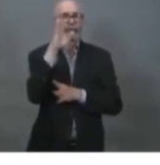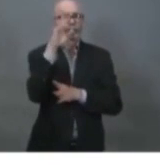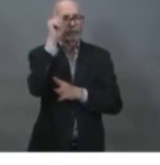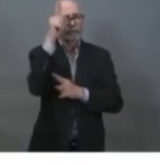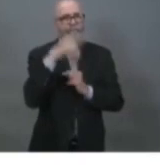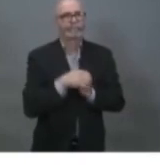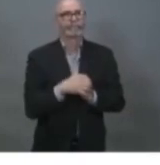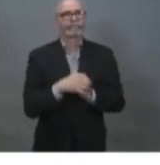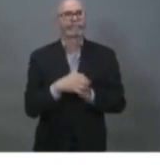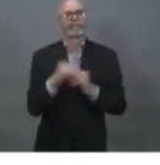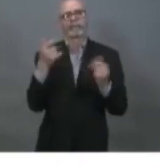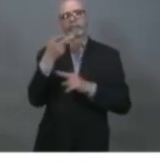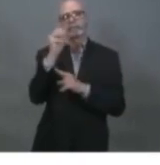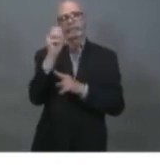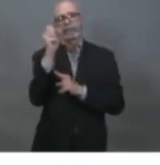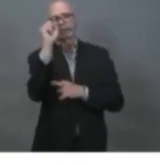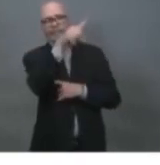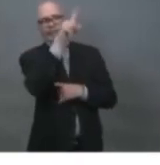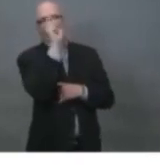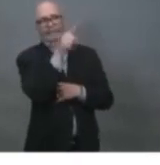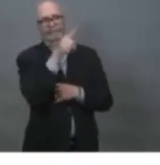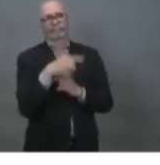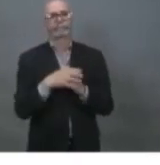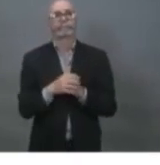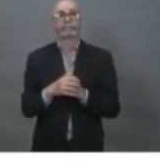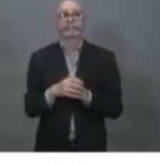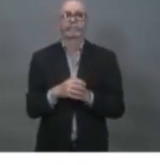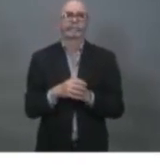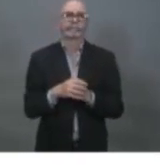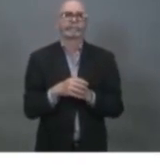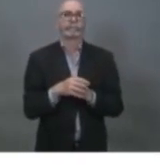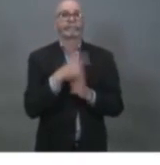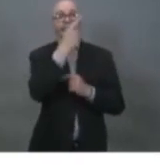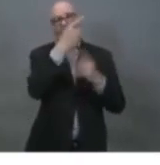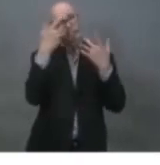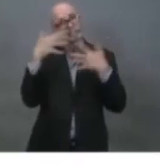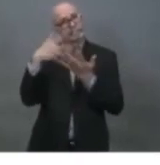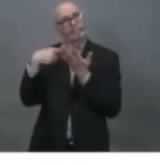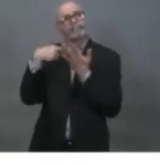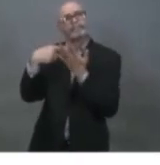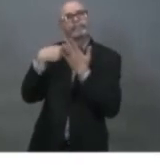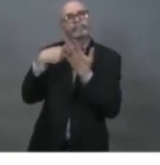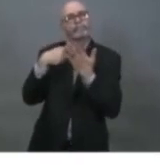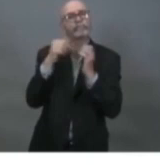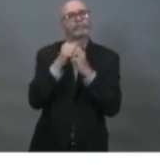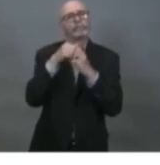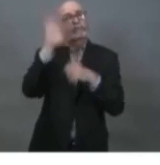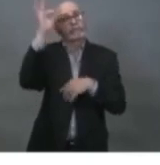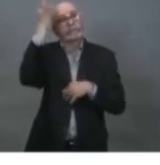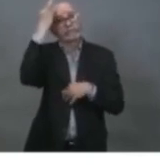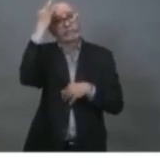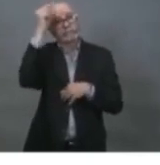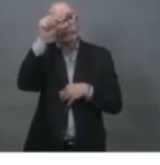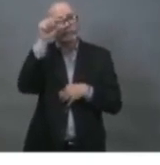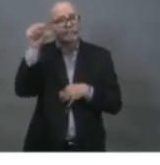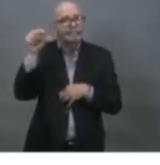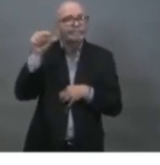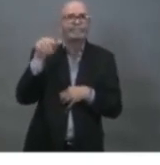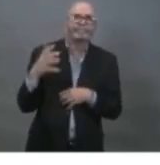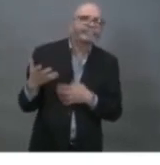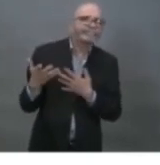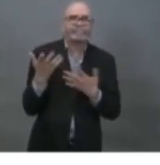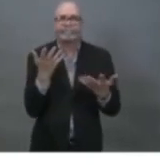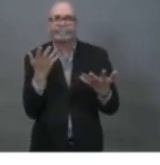Could you give me any updates from your ongoing conversations with the federal government about assistance for seasonal workers, so not people who are in quarantine